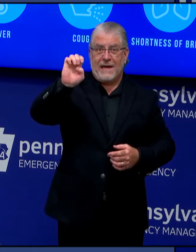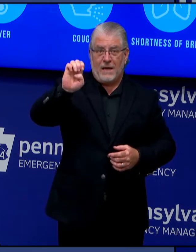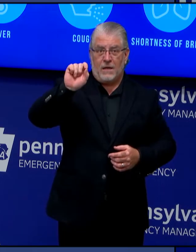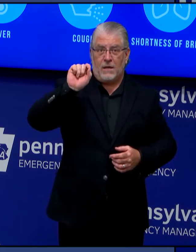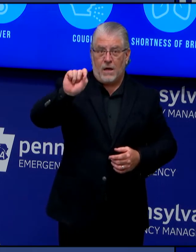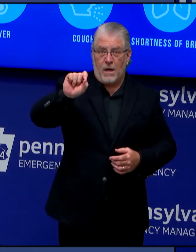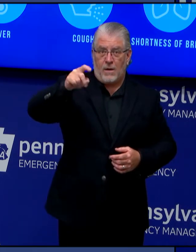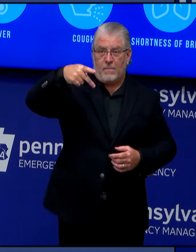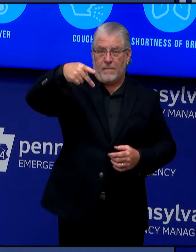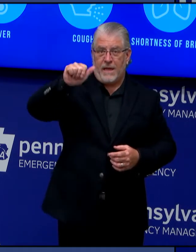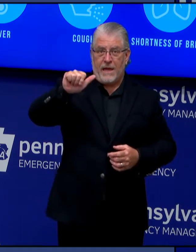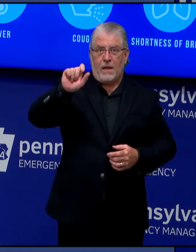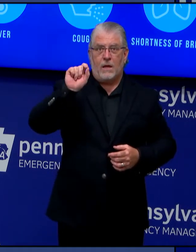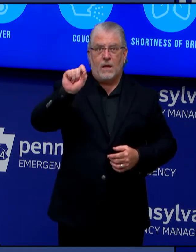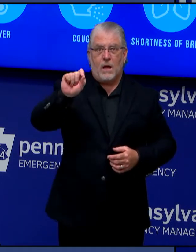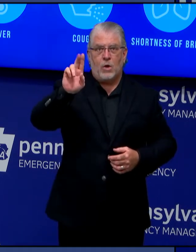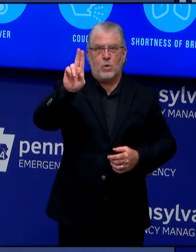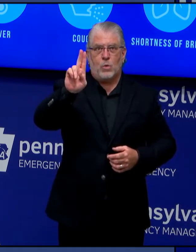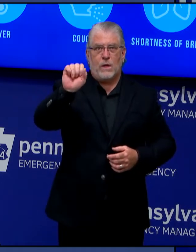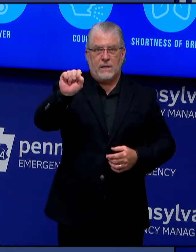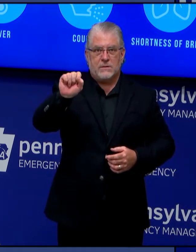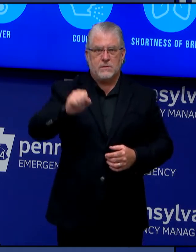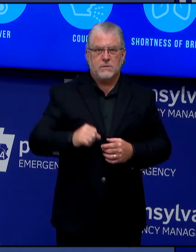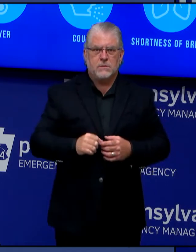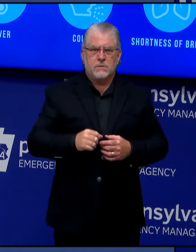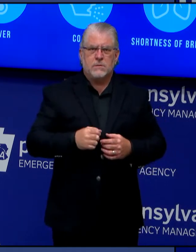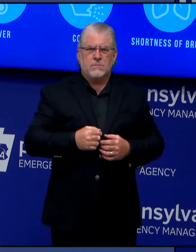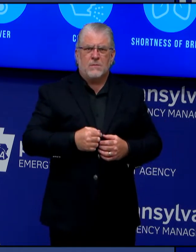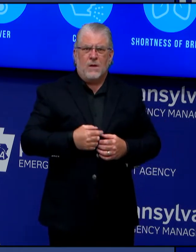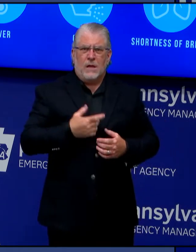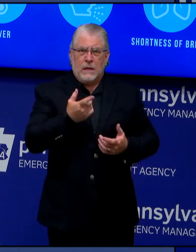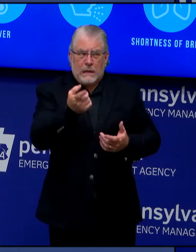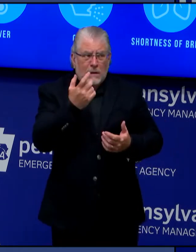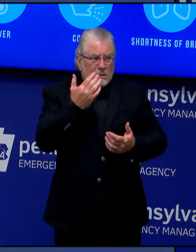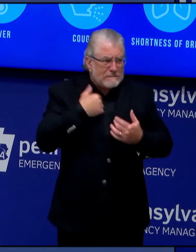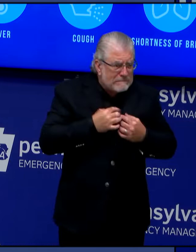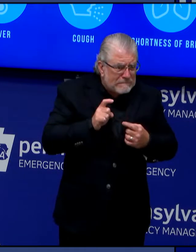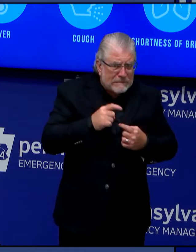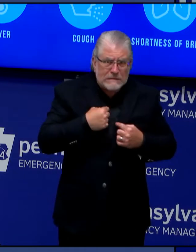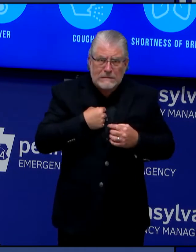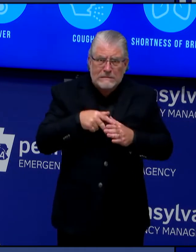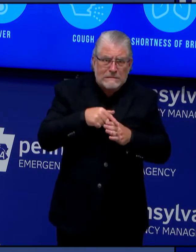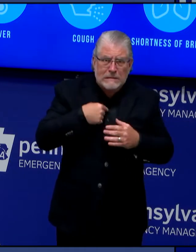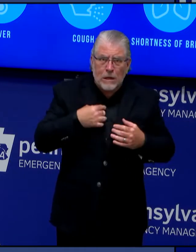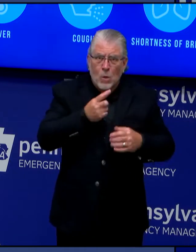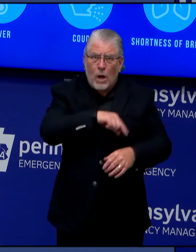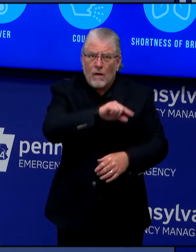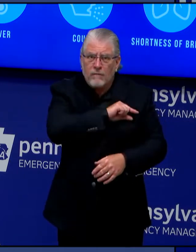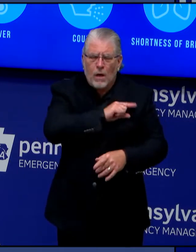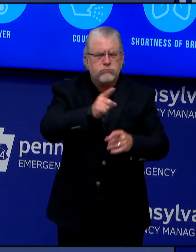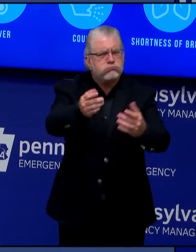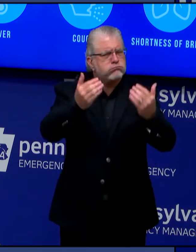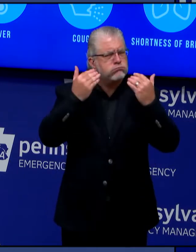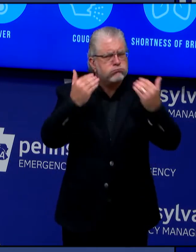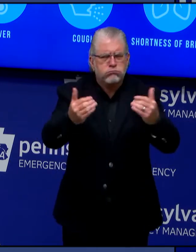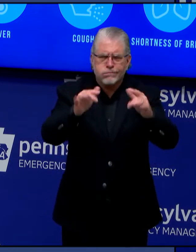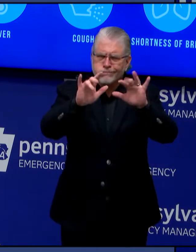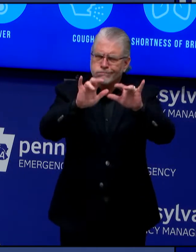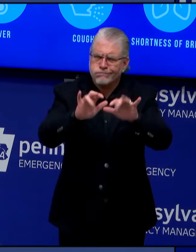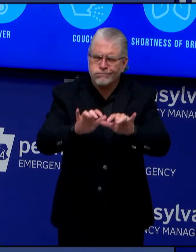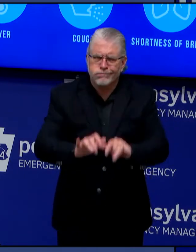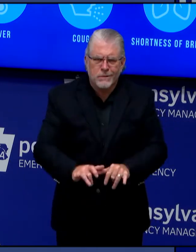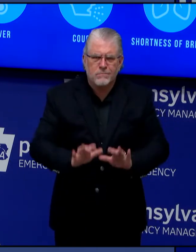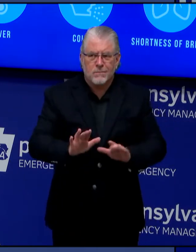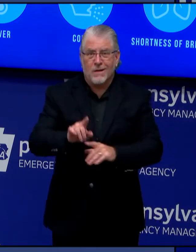You do not need to know your own eligibility in order to apply for these programs. That's the role of DHS's Office of